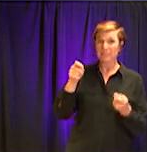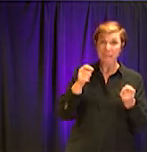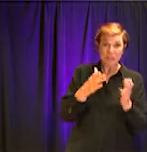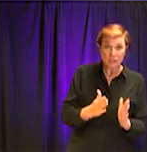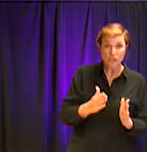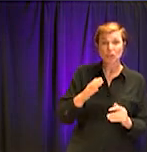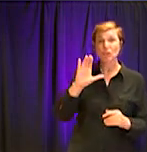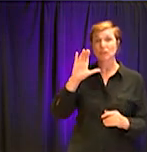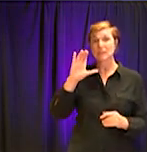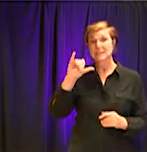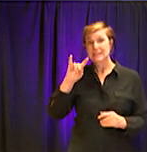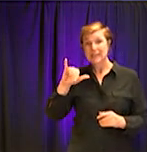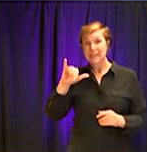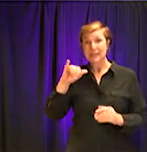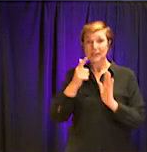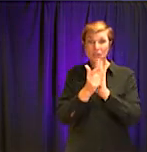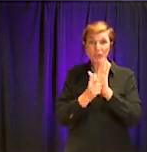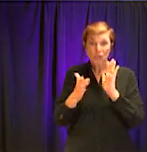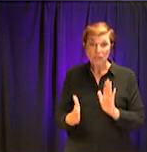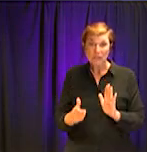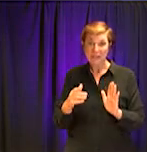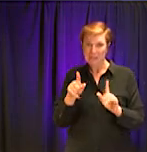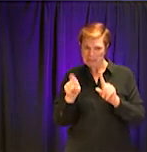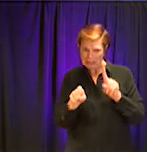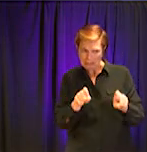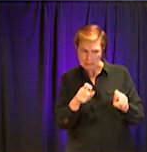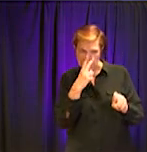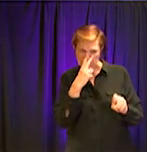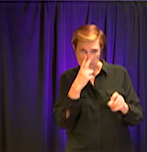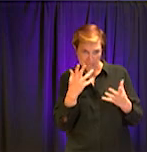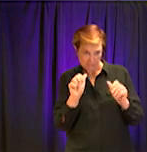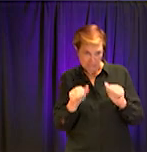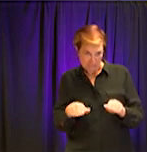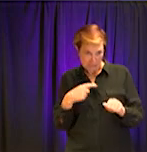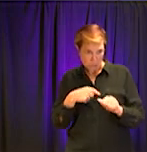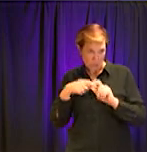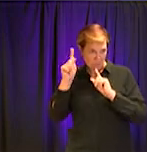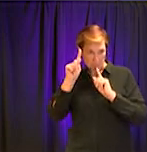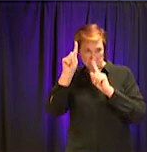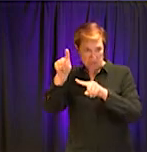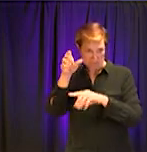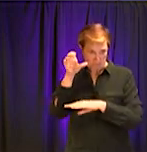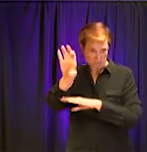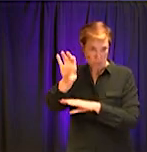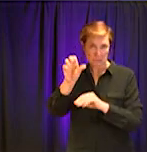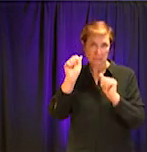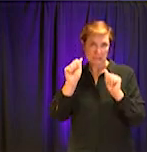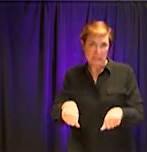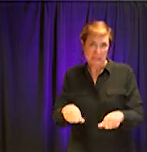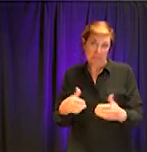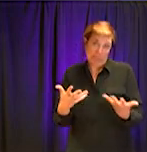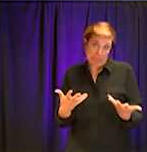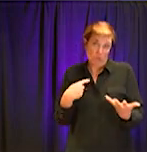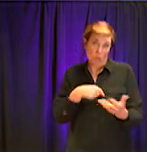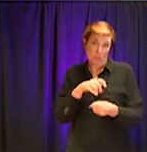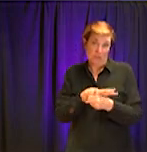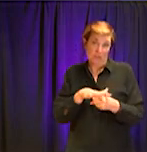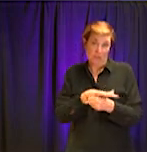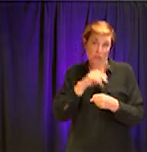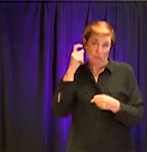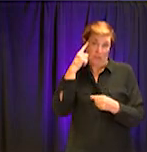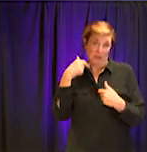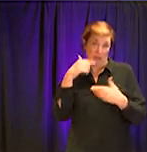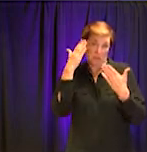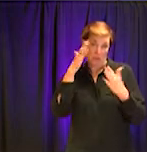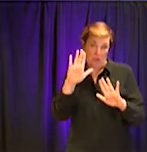see what role, if any, that we, we could play as, as a local government. So, and while I have the microphone, I'll